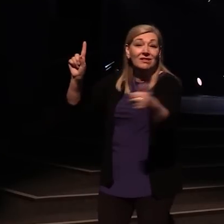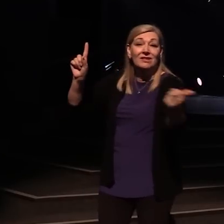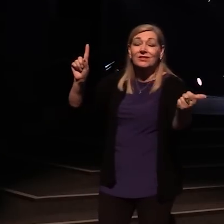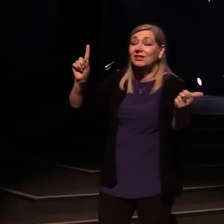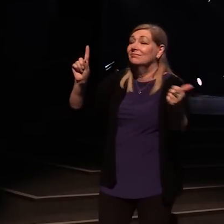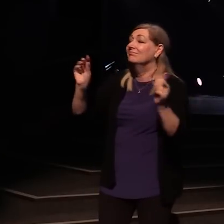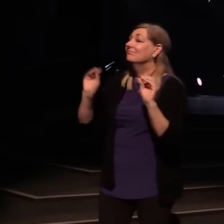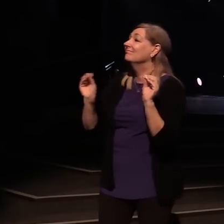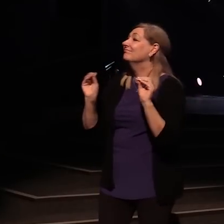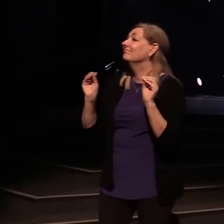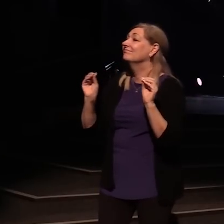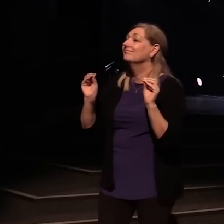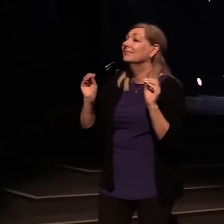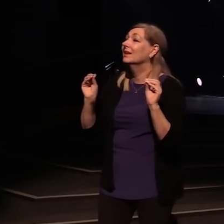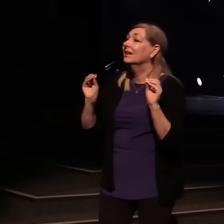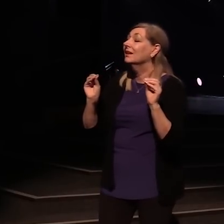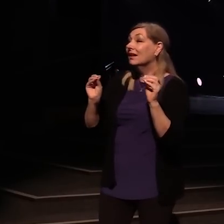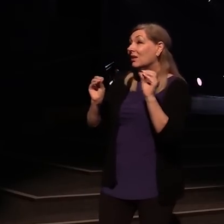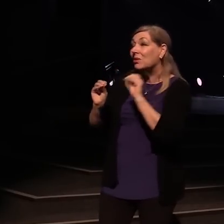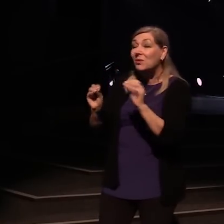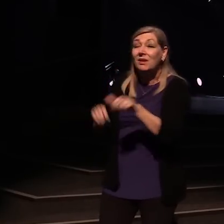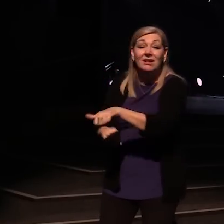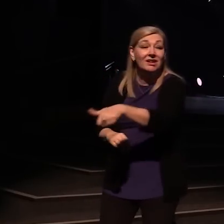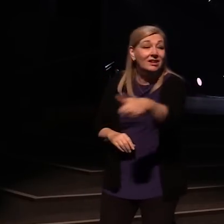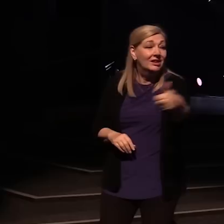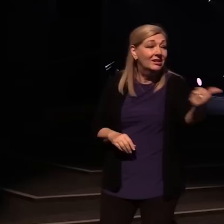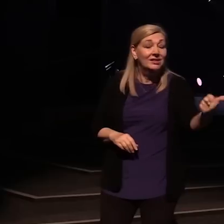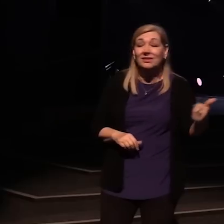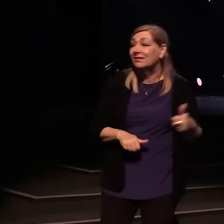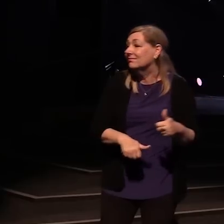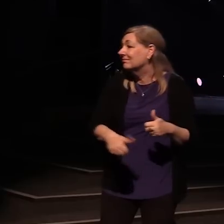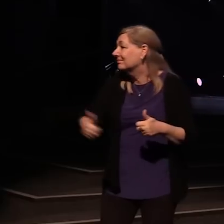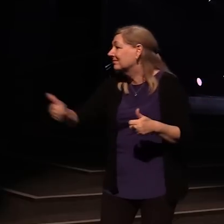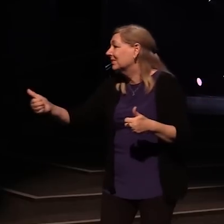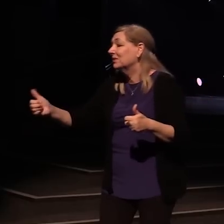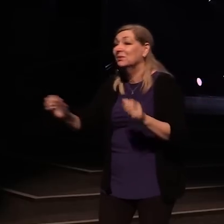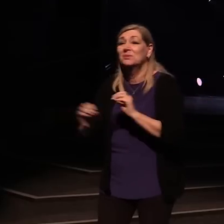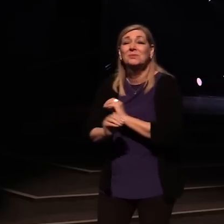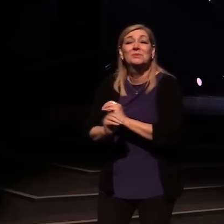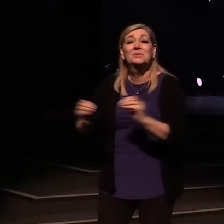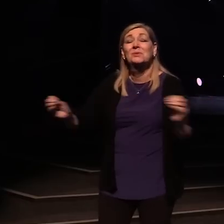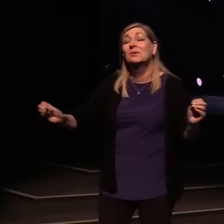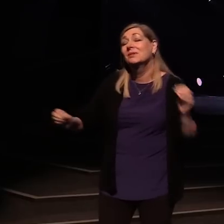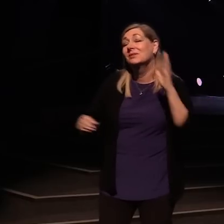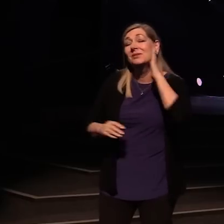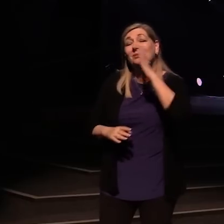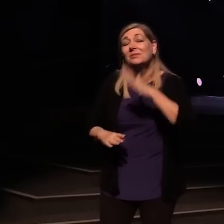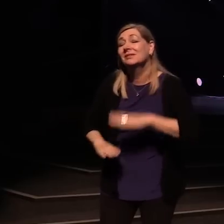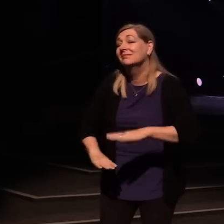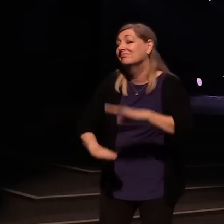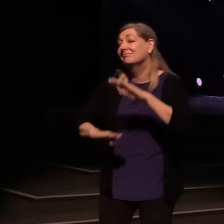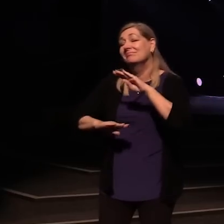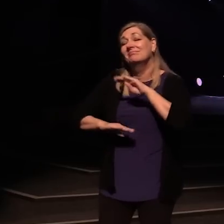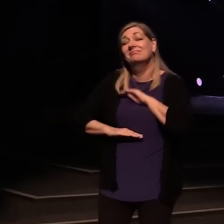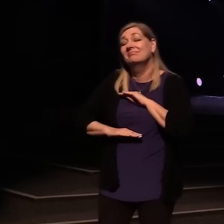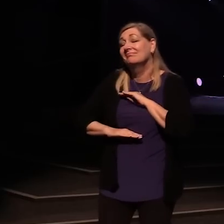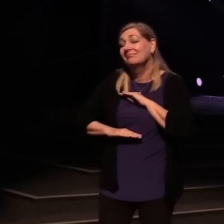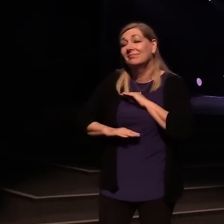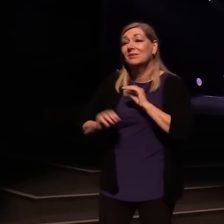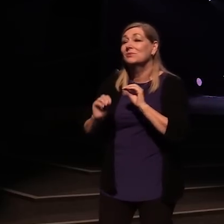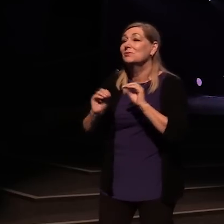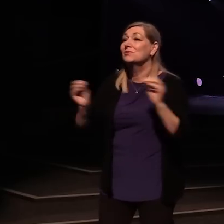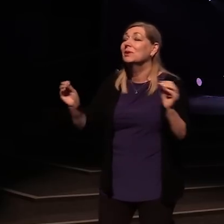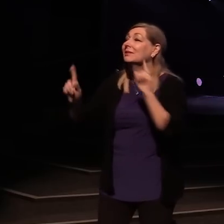And nothing else And nothing else Will do